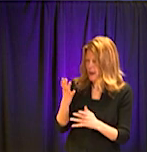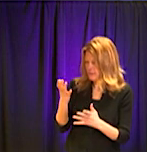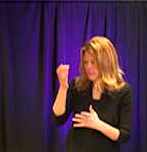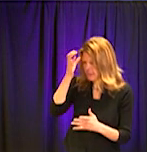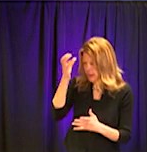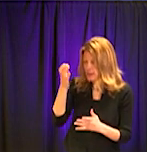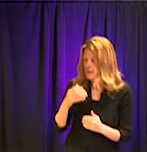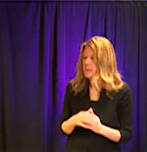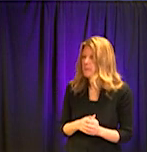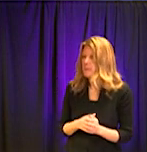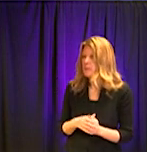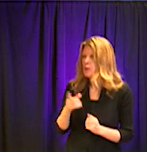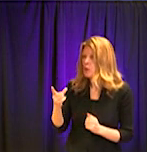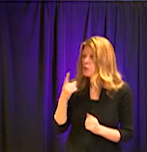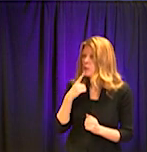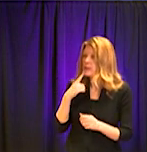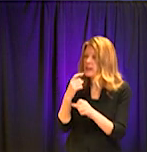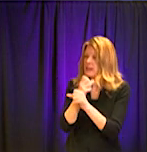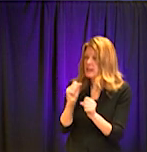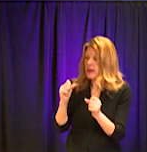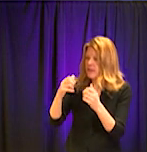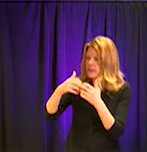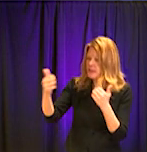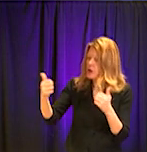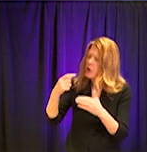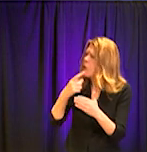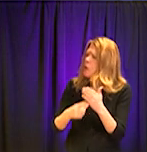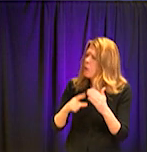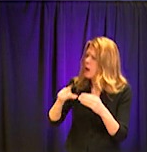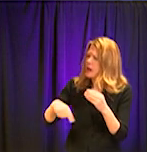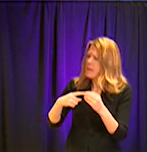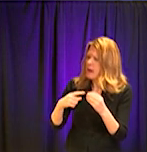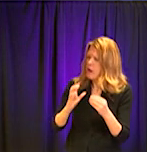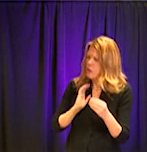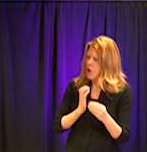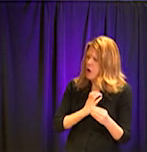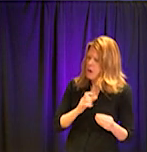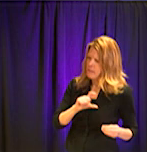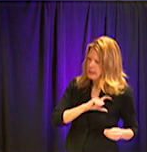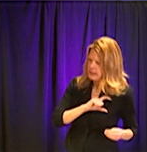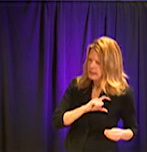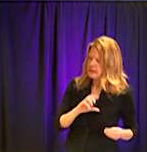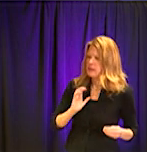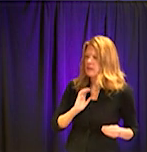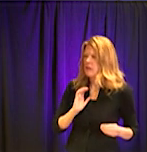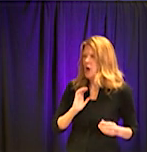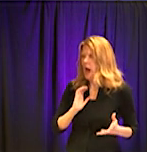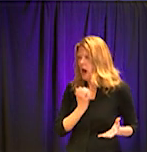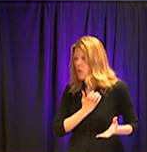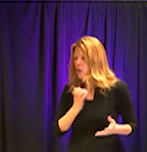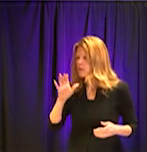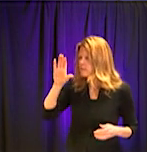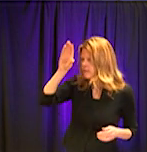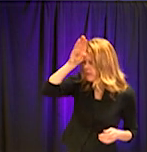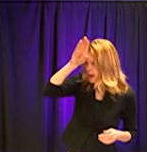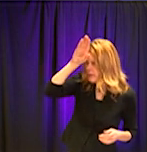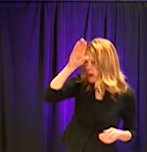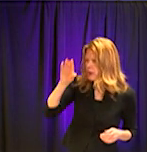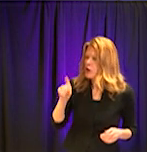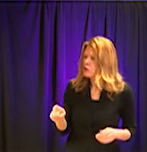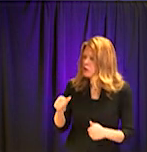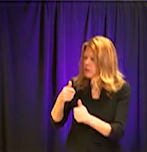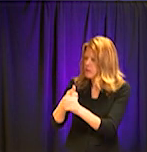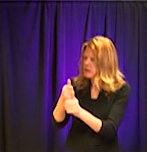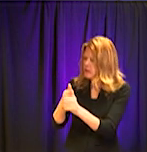distance. What about our emergency personnel and our police and firefighters? Should they have protective